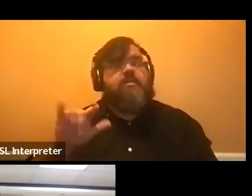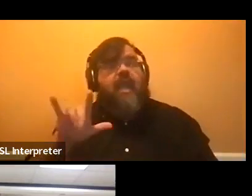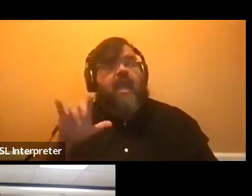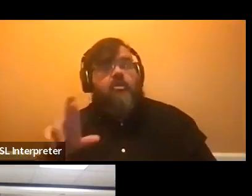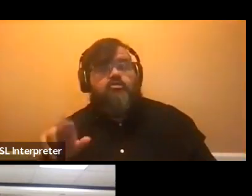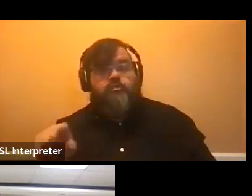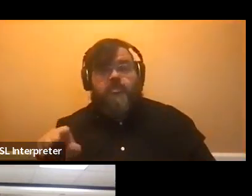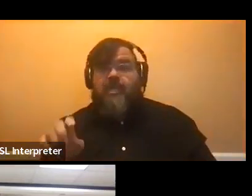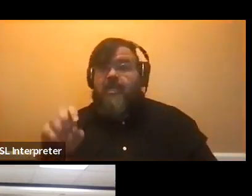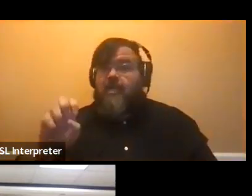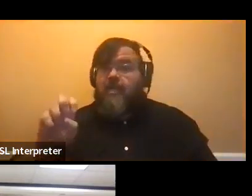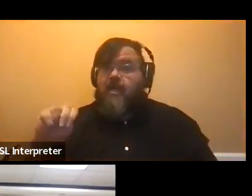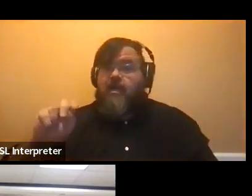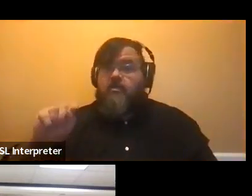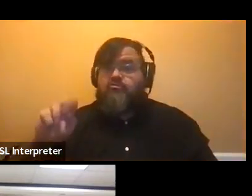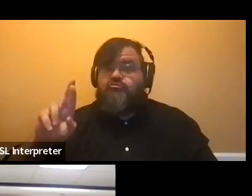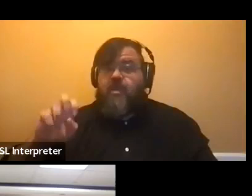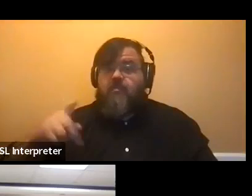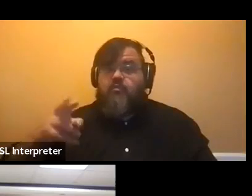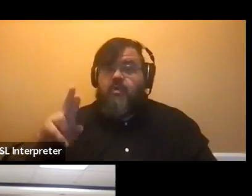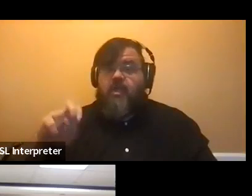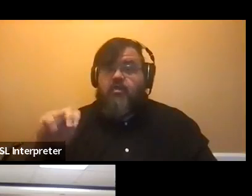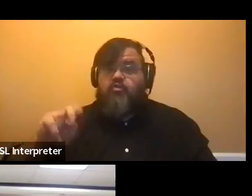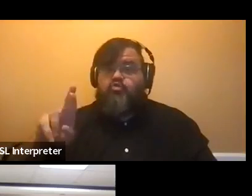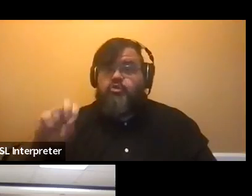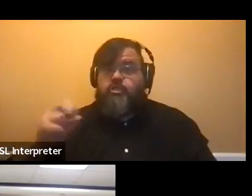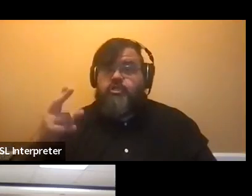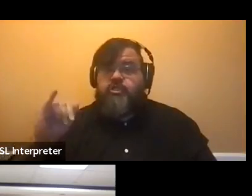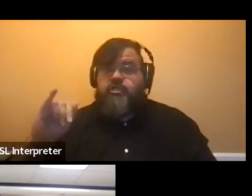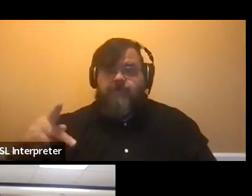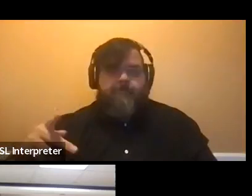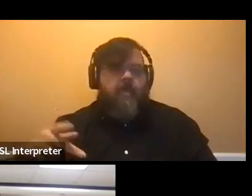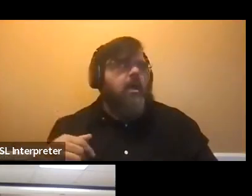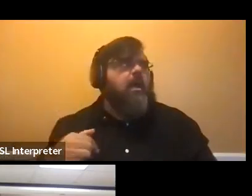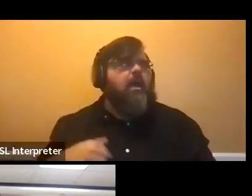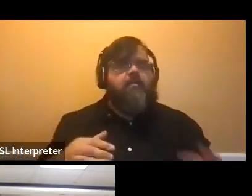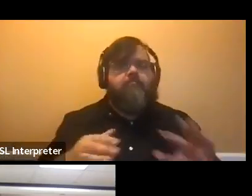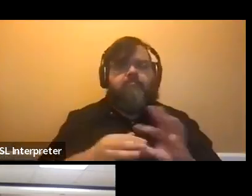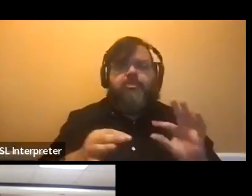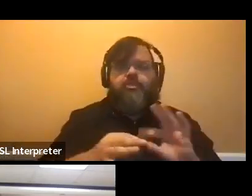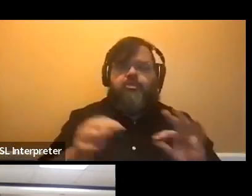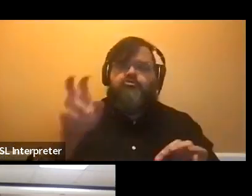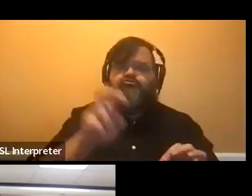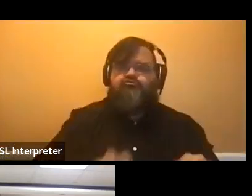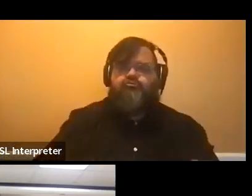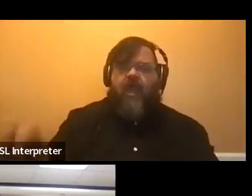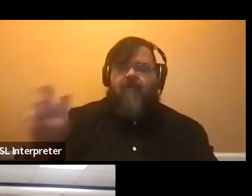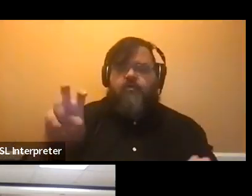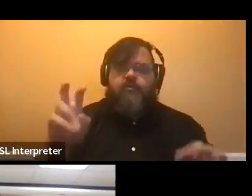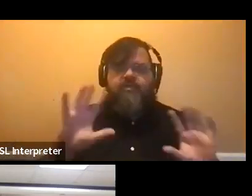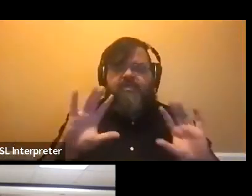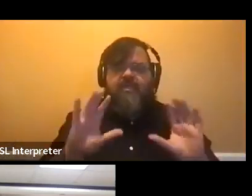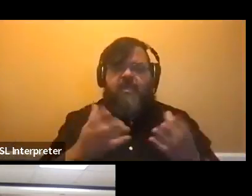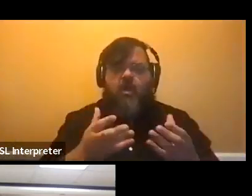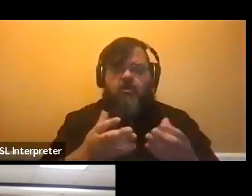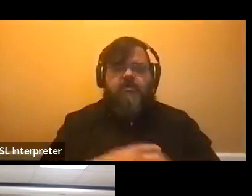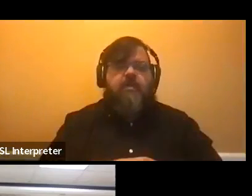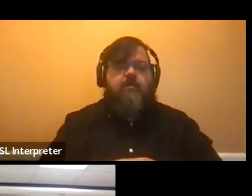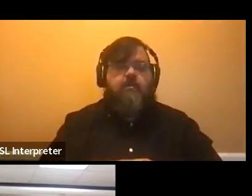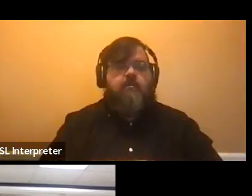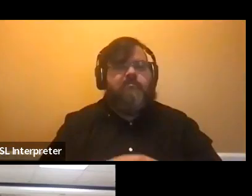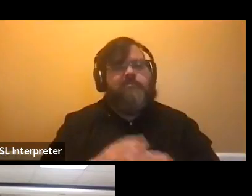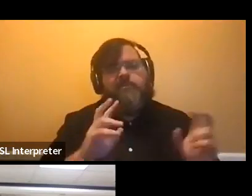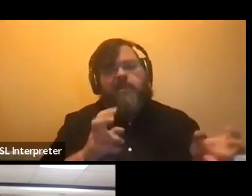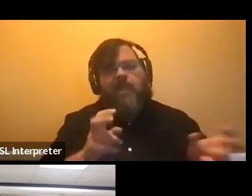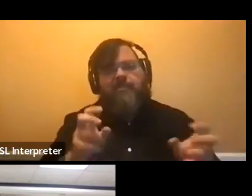semester. I gave some examples of upcoming travel seminars. Again, these topics change. We have other